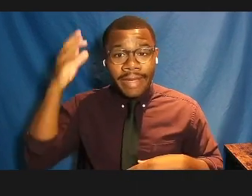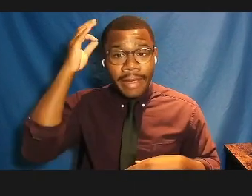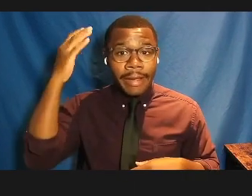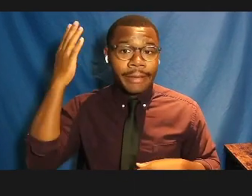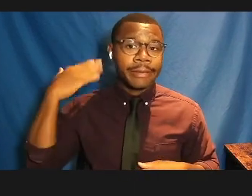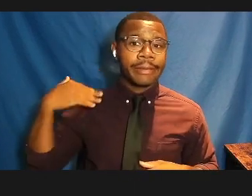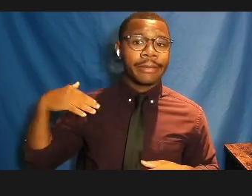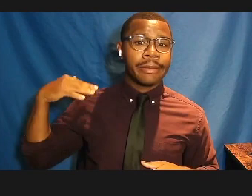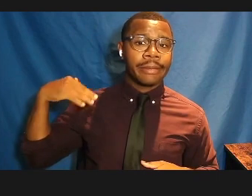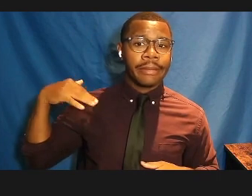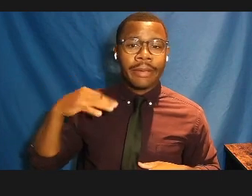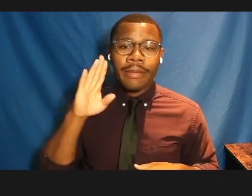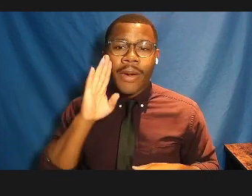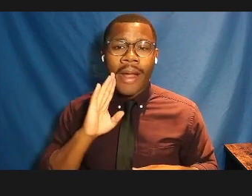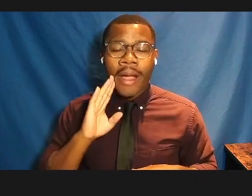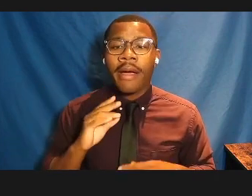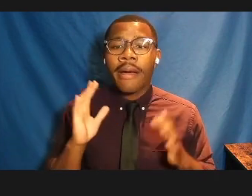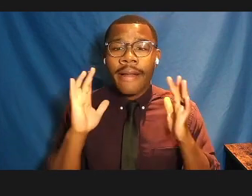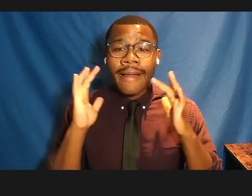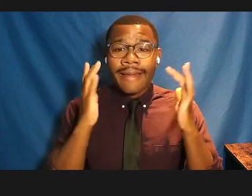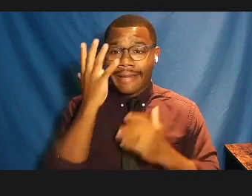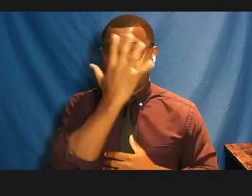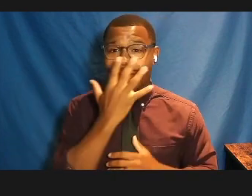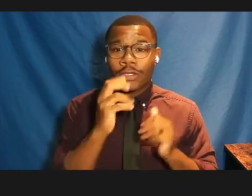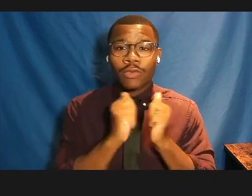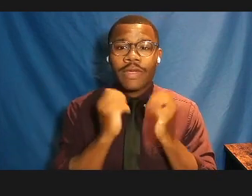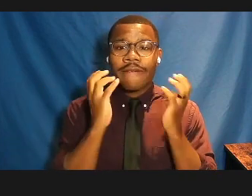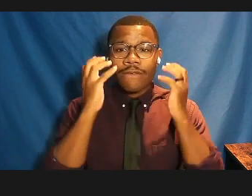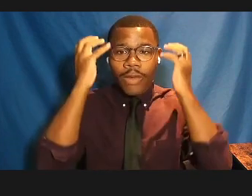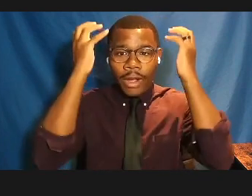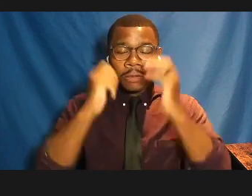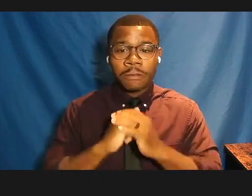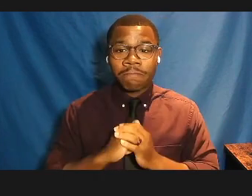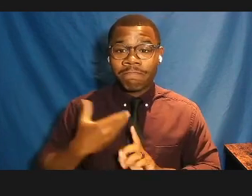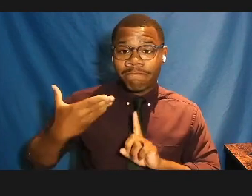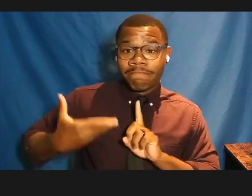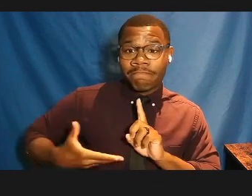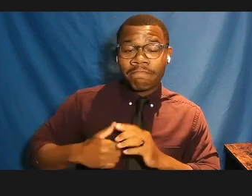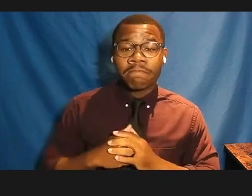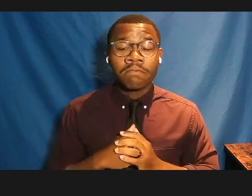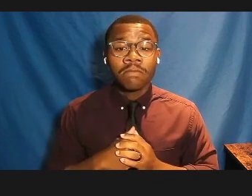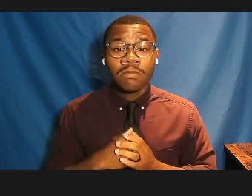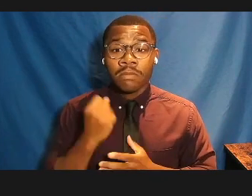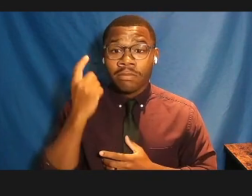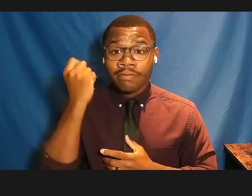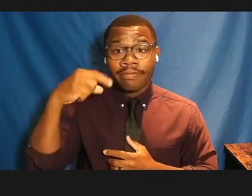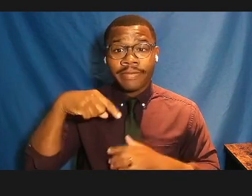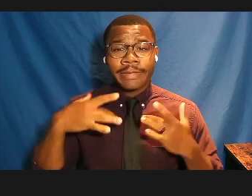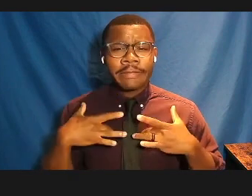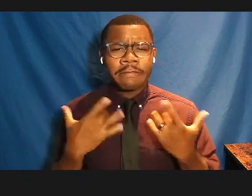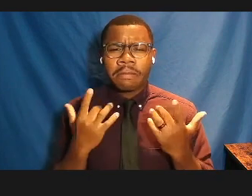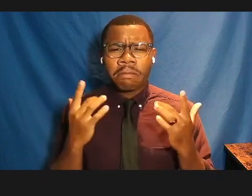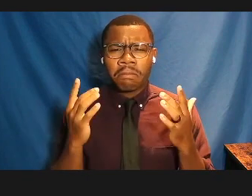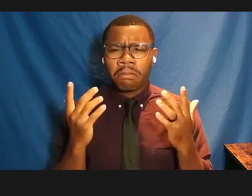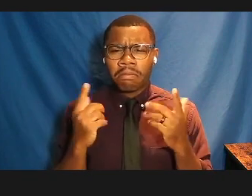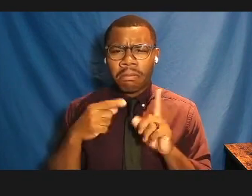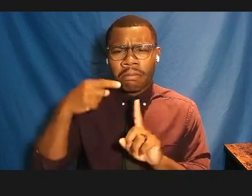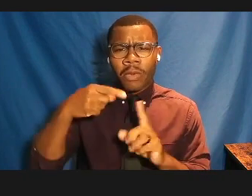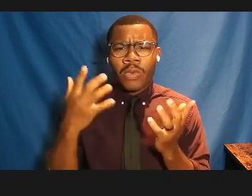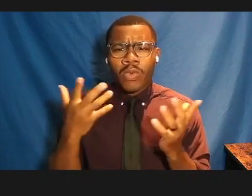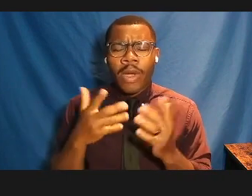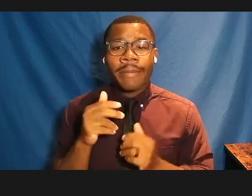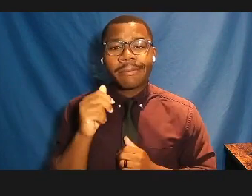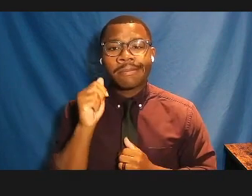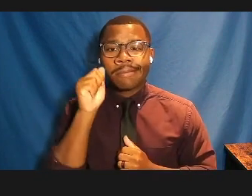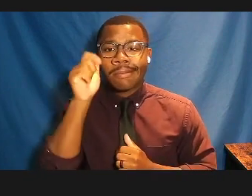light-skinned face with freckles. So that's me. So this event is part of the Black and Indigenous Futures Convening, which brings